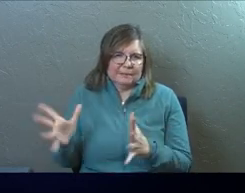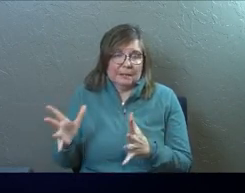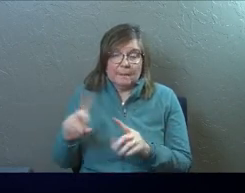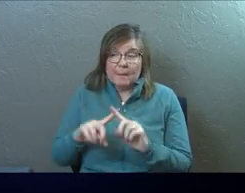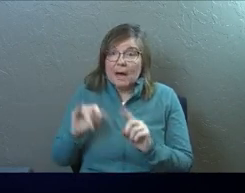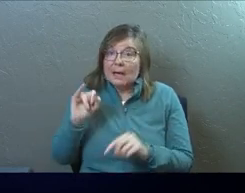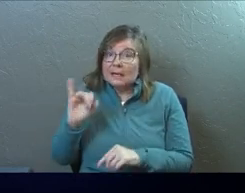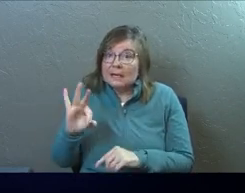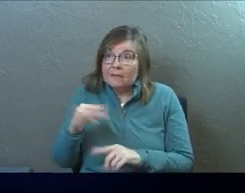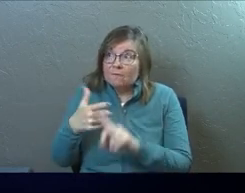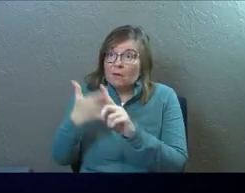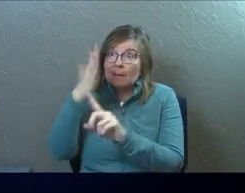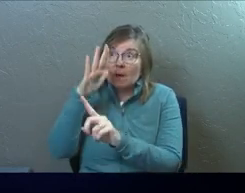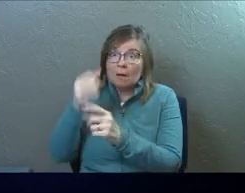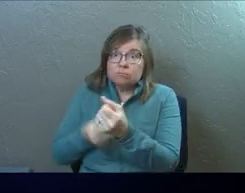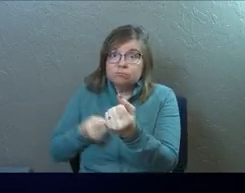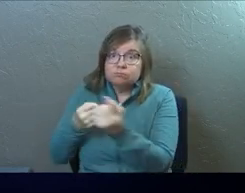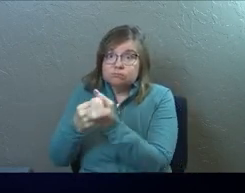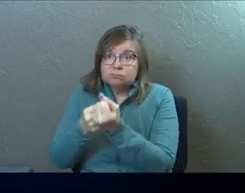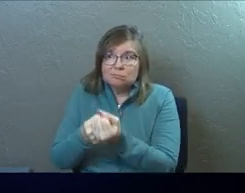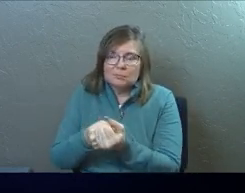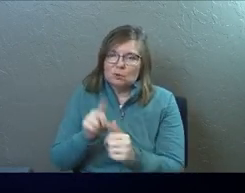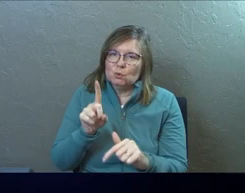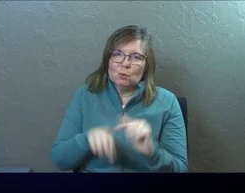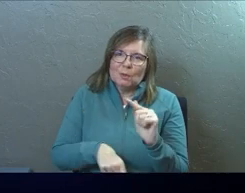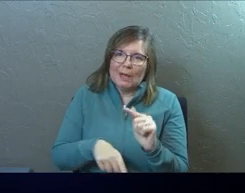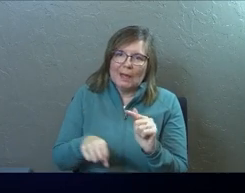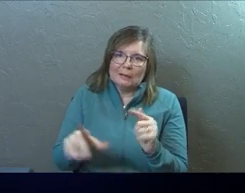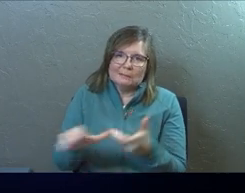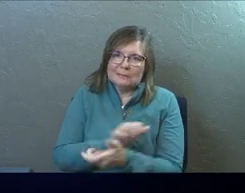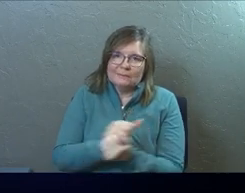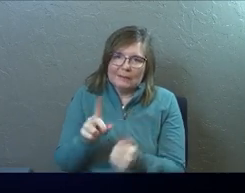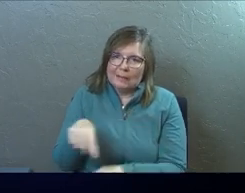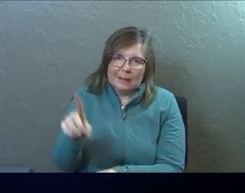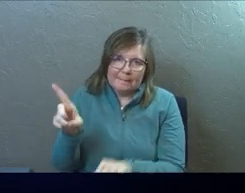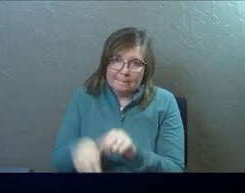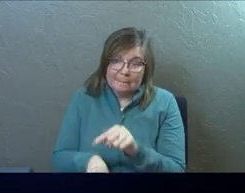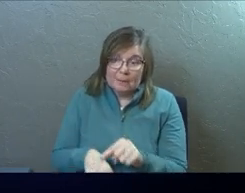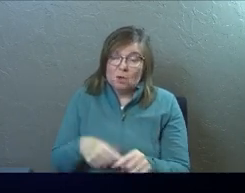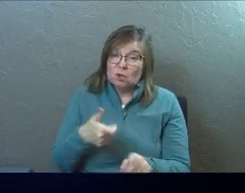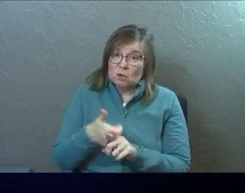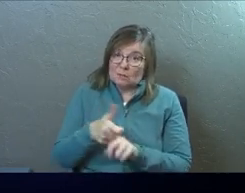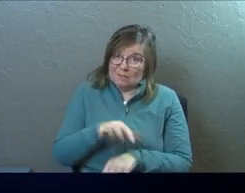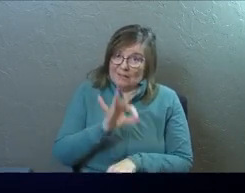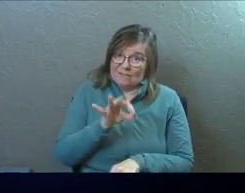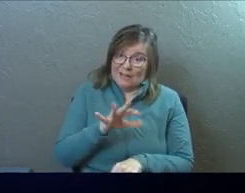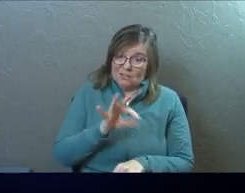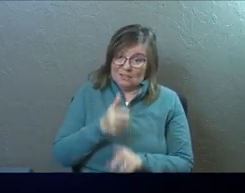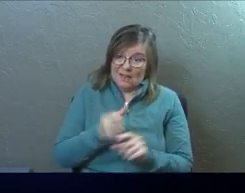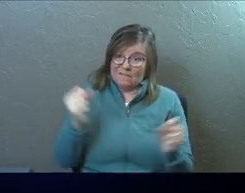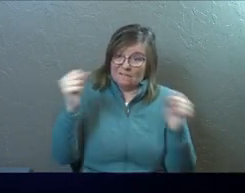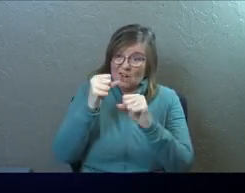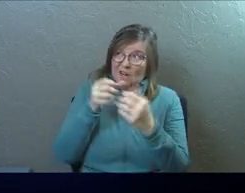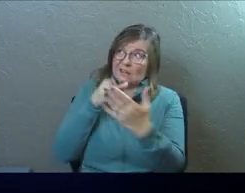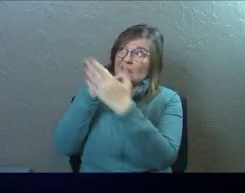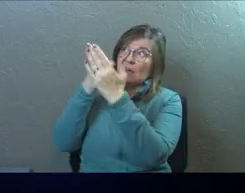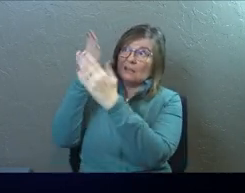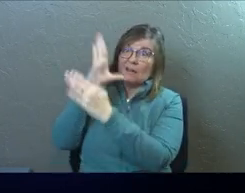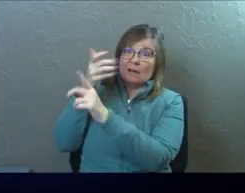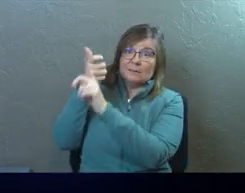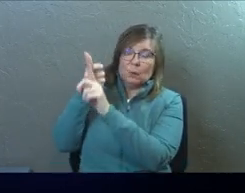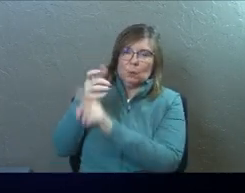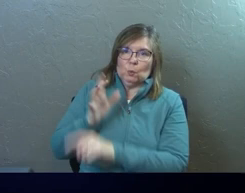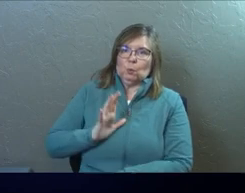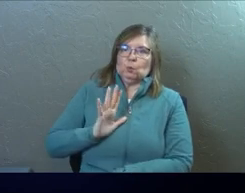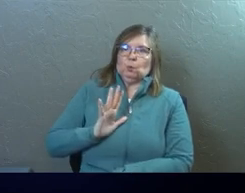if it is from God, you will not be able to overthrow them. You may even find yourselves fighting against God.